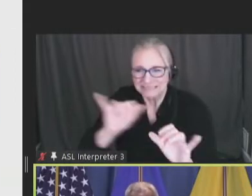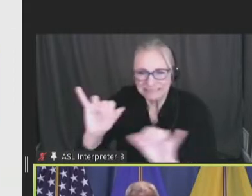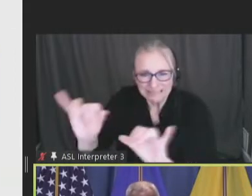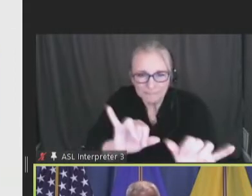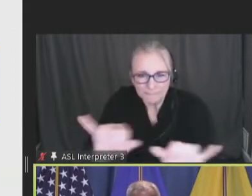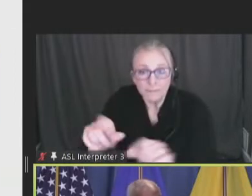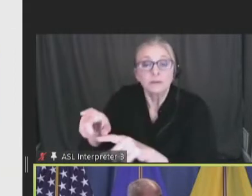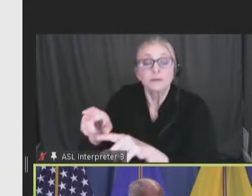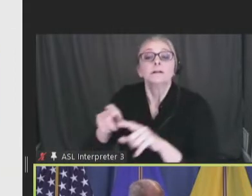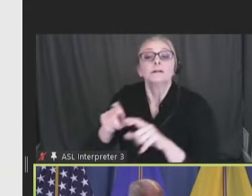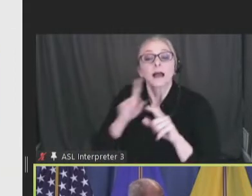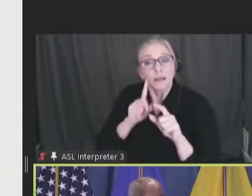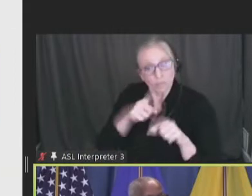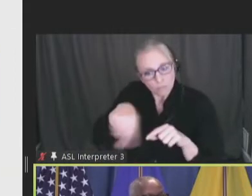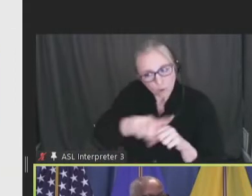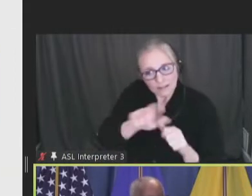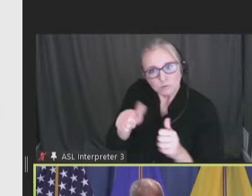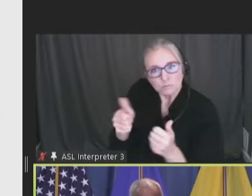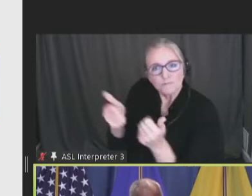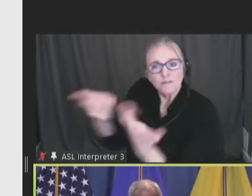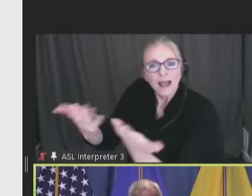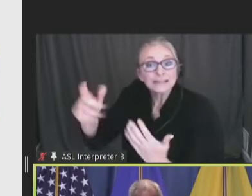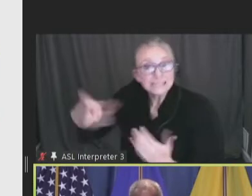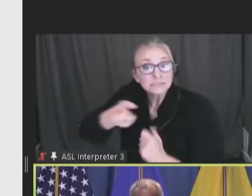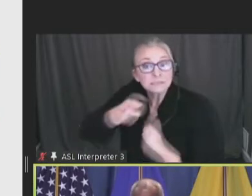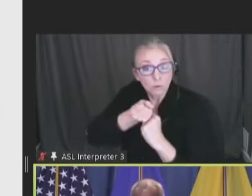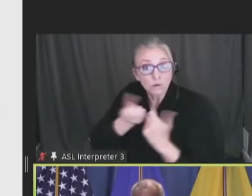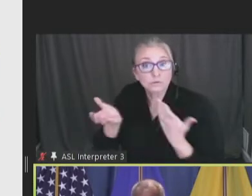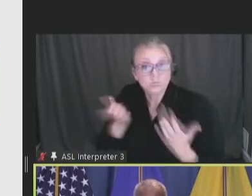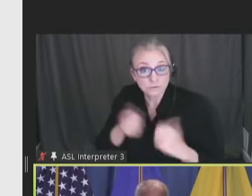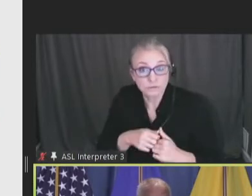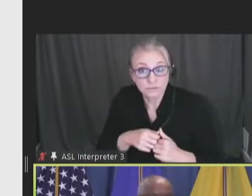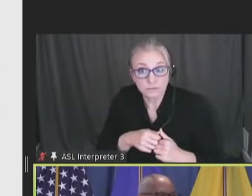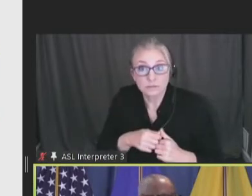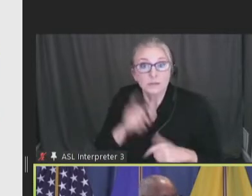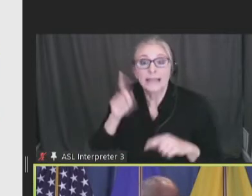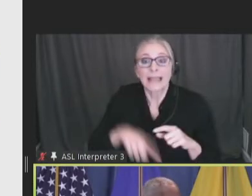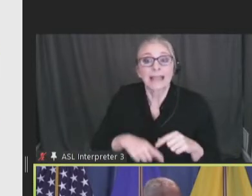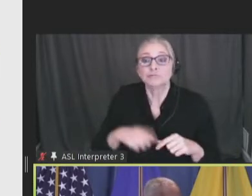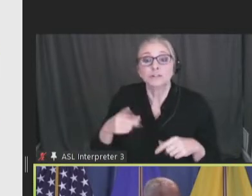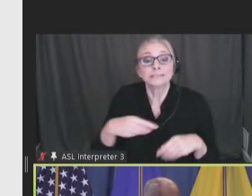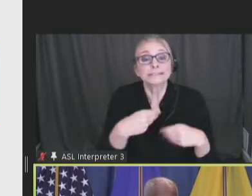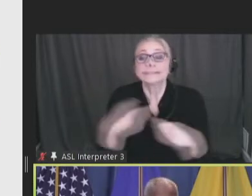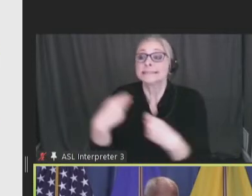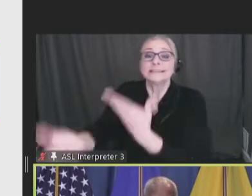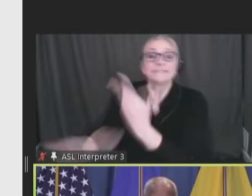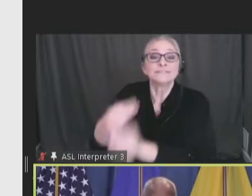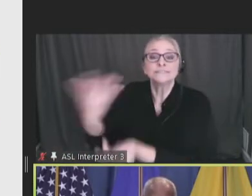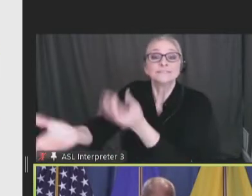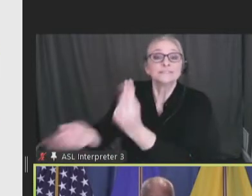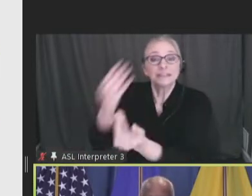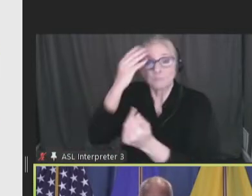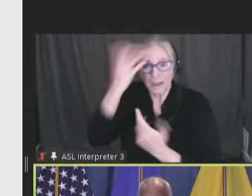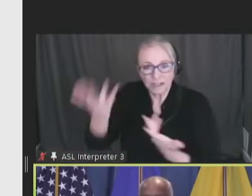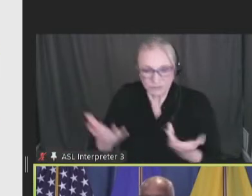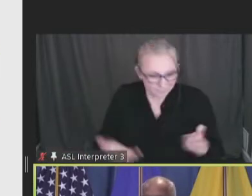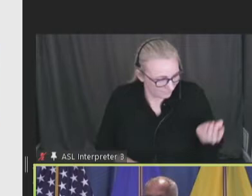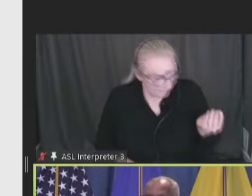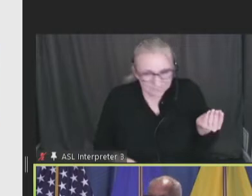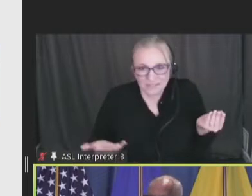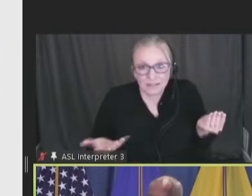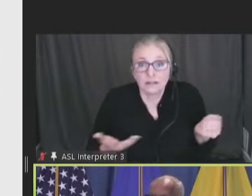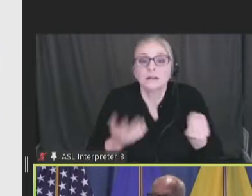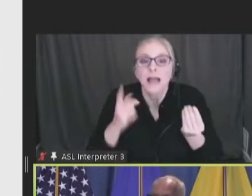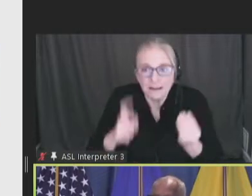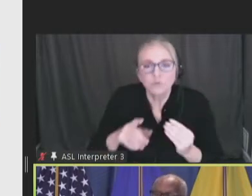the ability to provide these needed supportive services. You just can't give them information about it because they're not going to act, they have to be able to